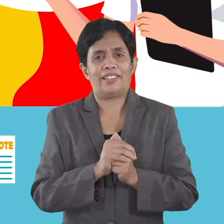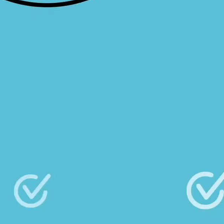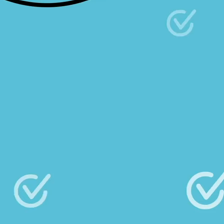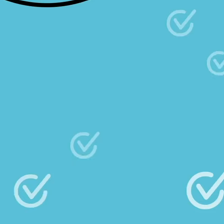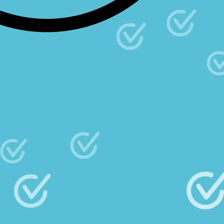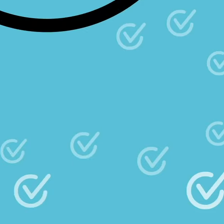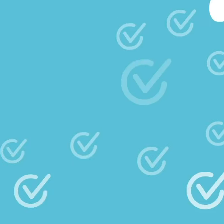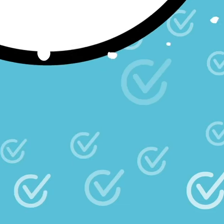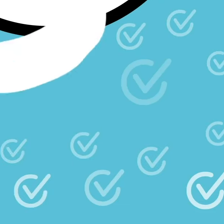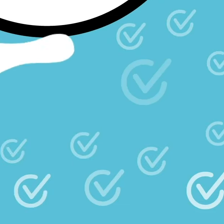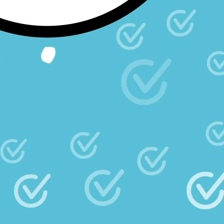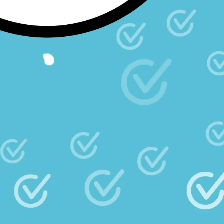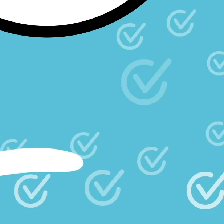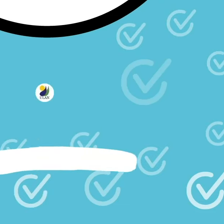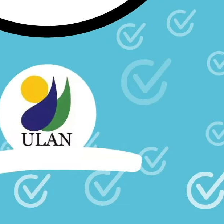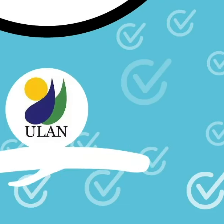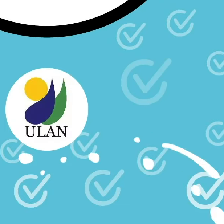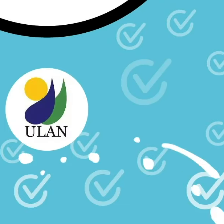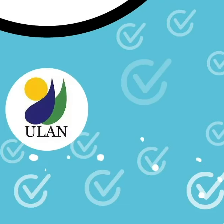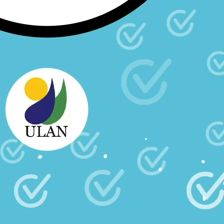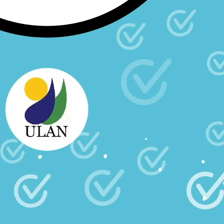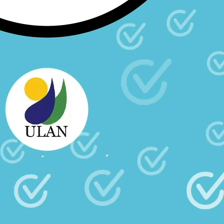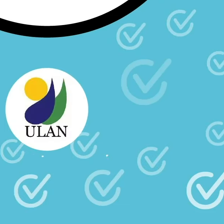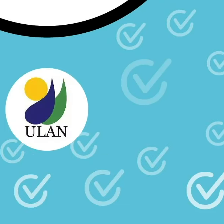times. Vote safe, Pilipinas! Pilipinas!